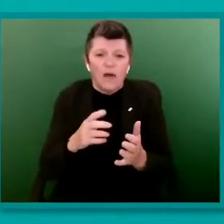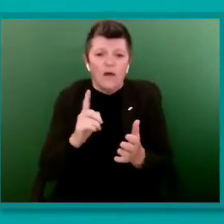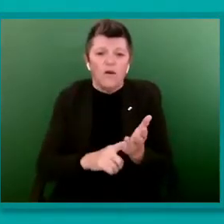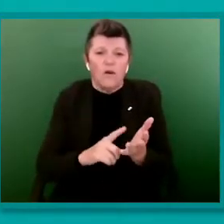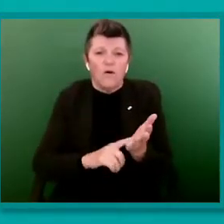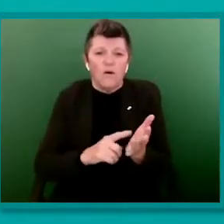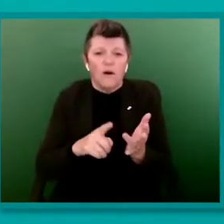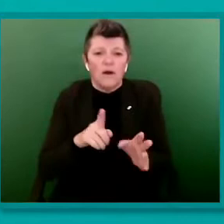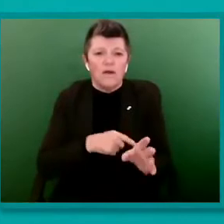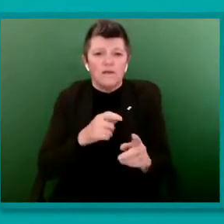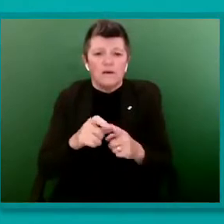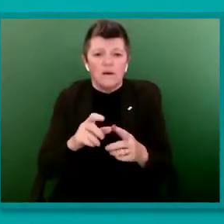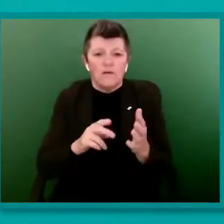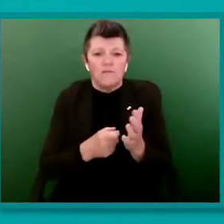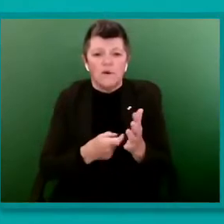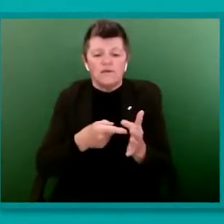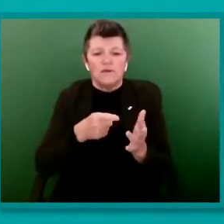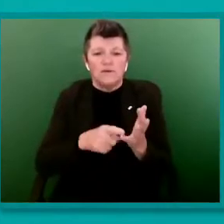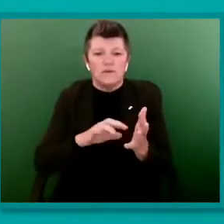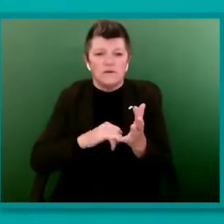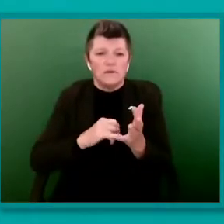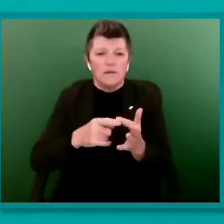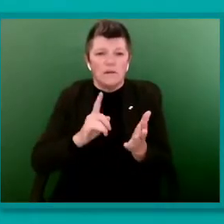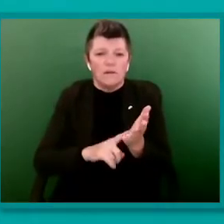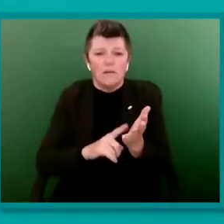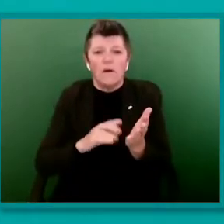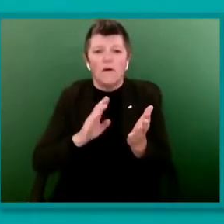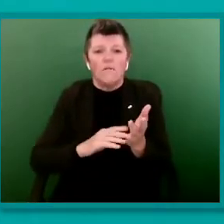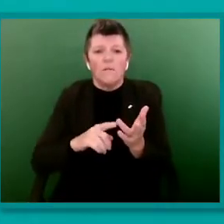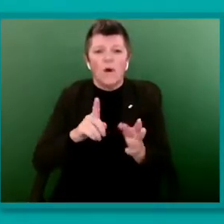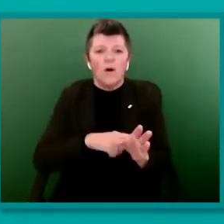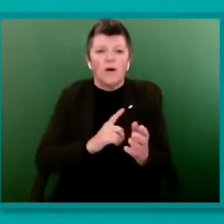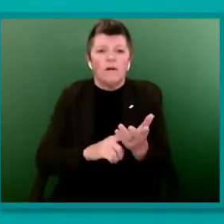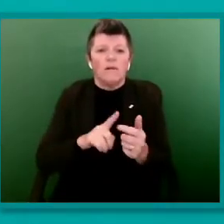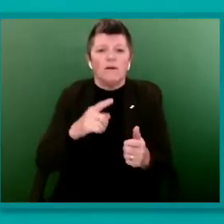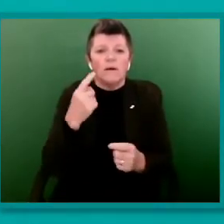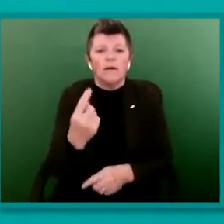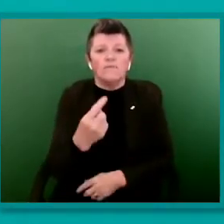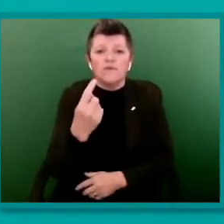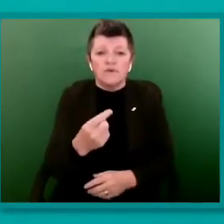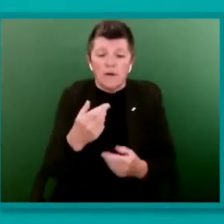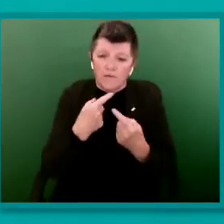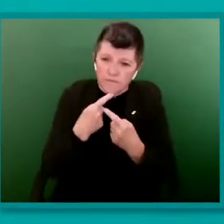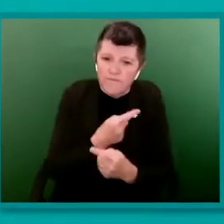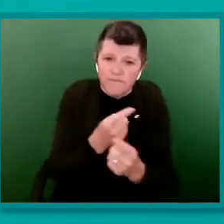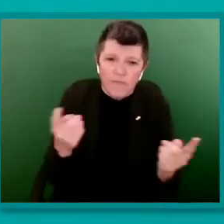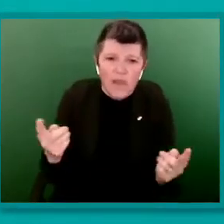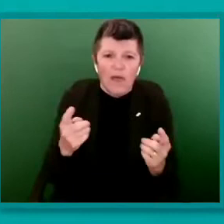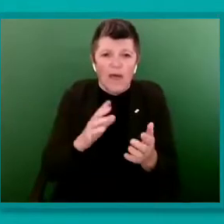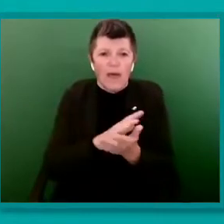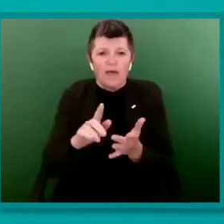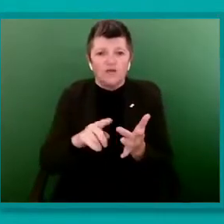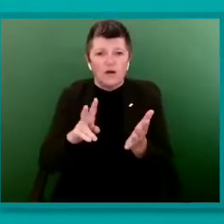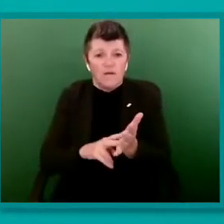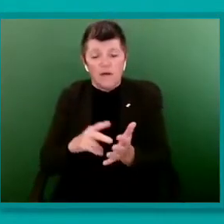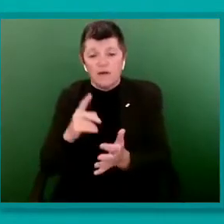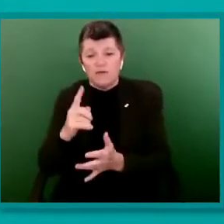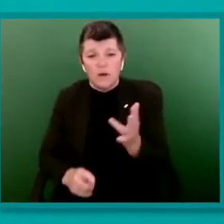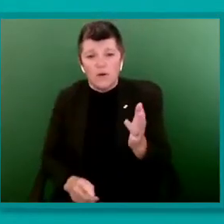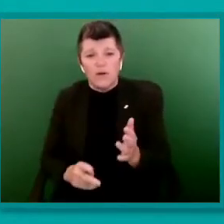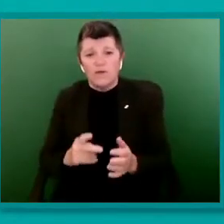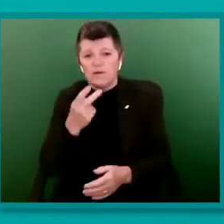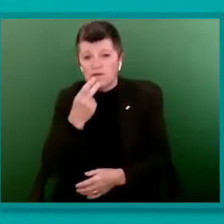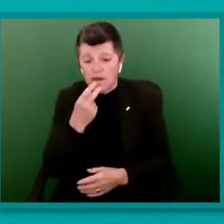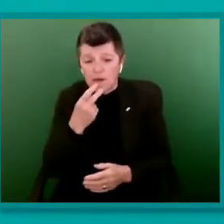status in a parliamentary speech, and only the second MP to live openly with HIV receiving his vaccination today.